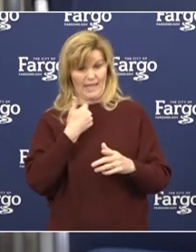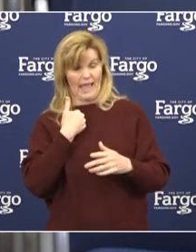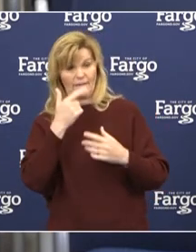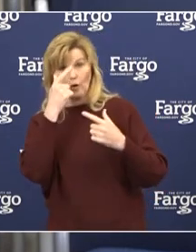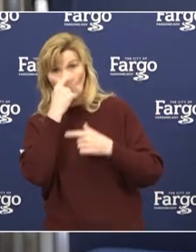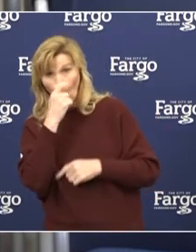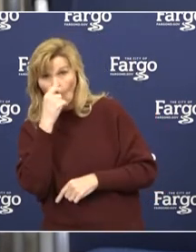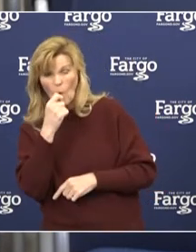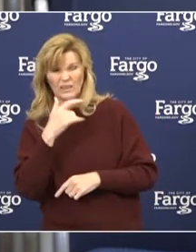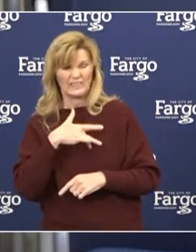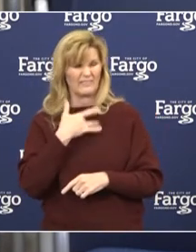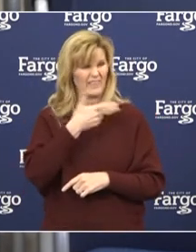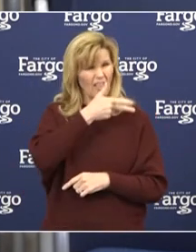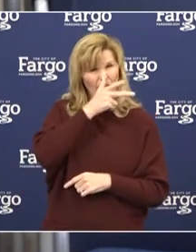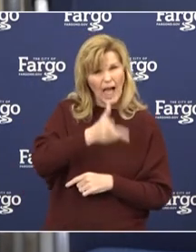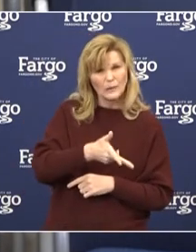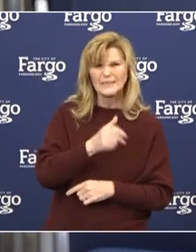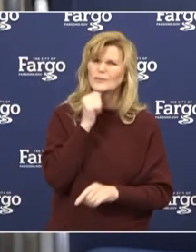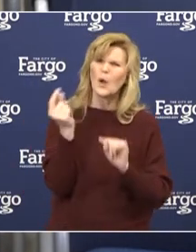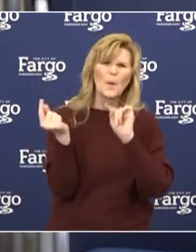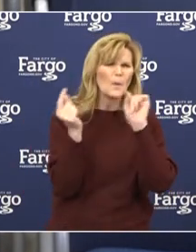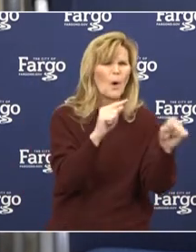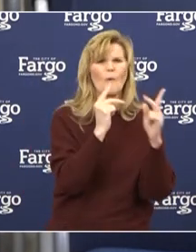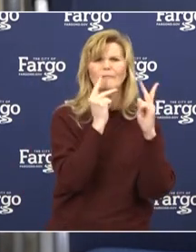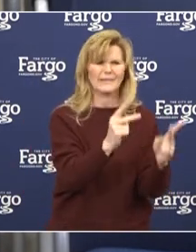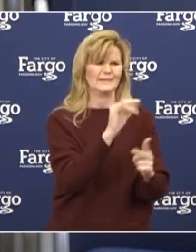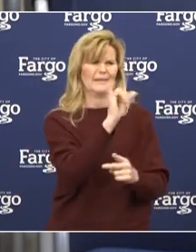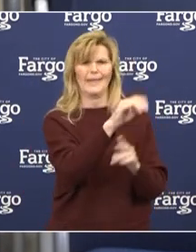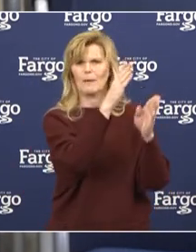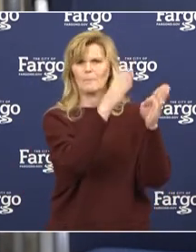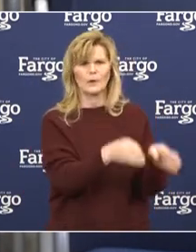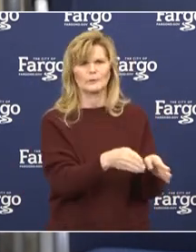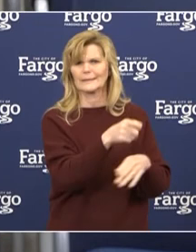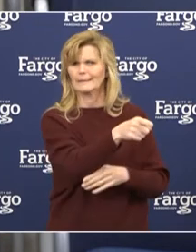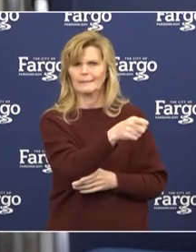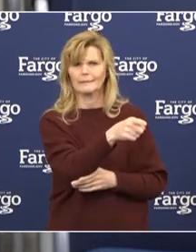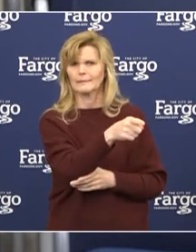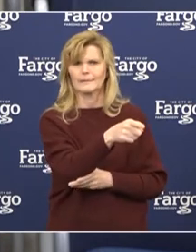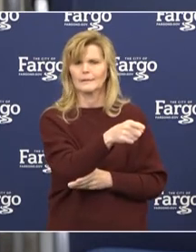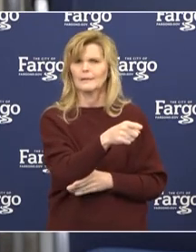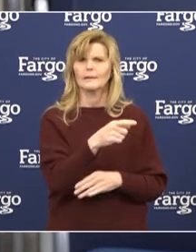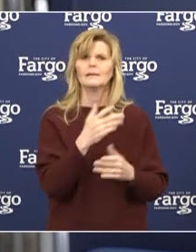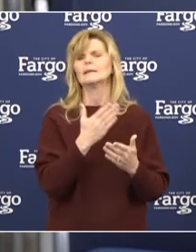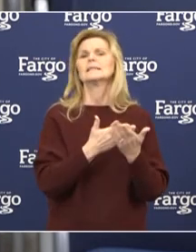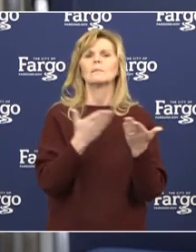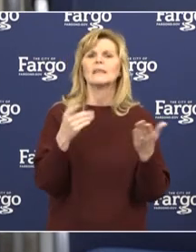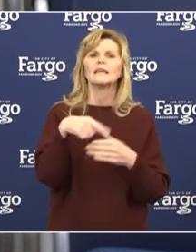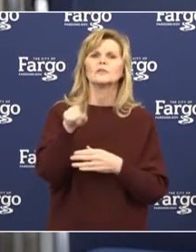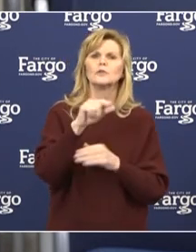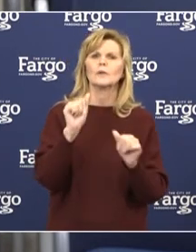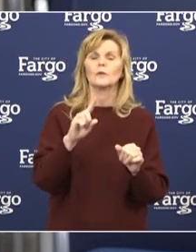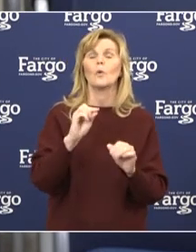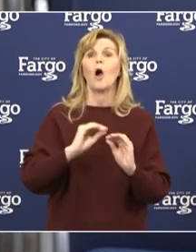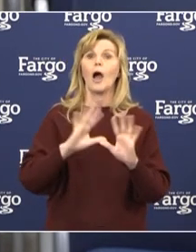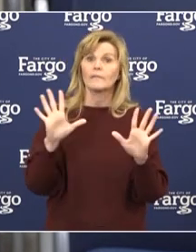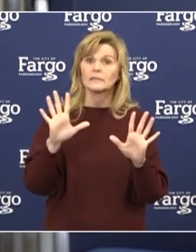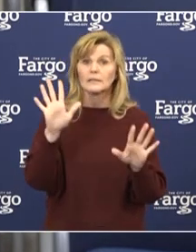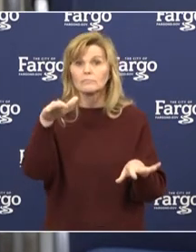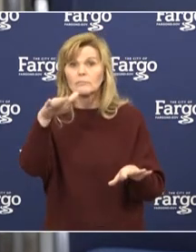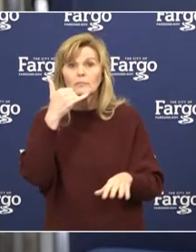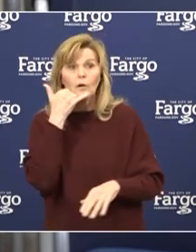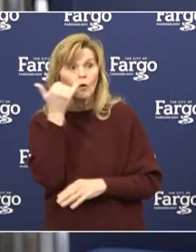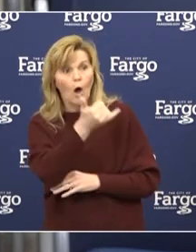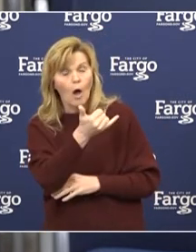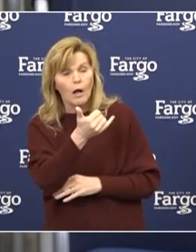or not feeling well, don't go and visit that individual at that time. Some things you can do, obviously, is make a phone call,